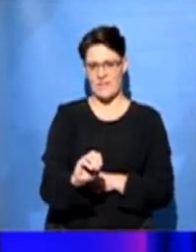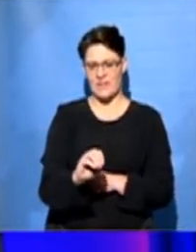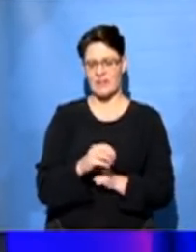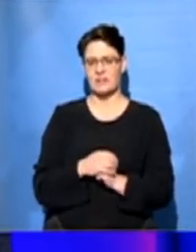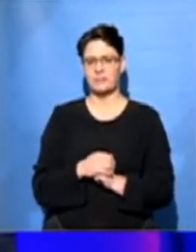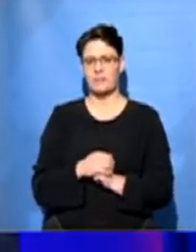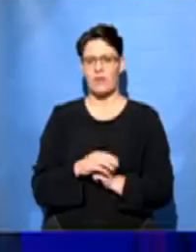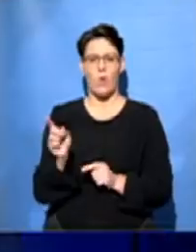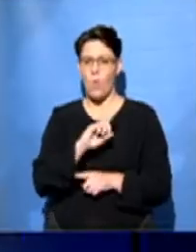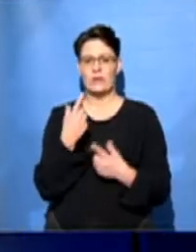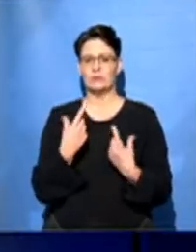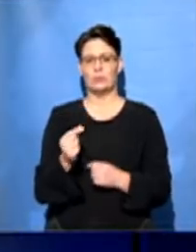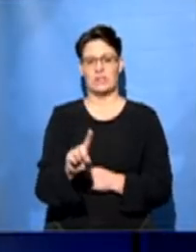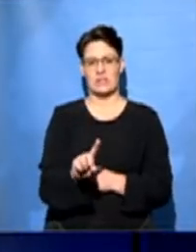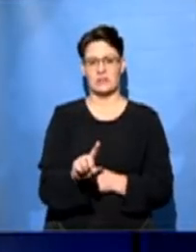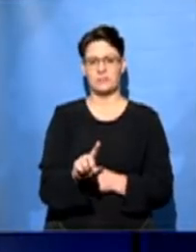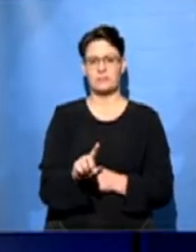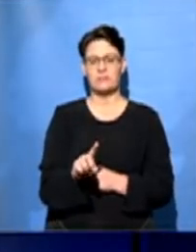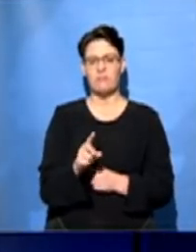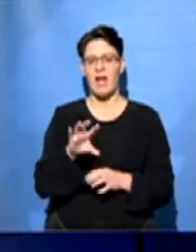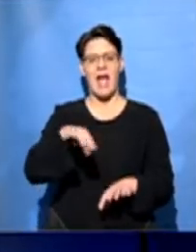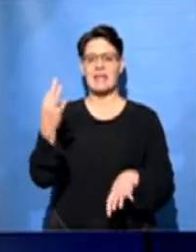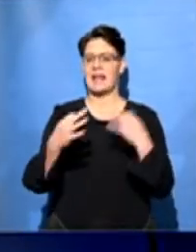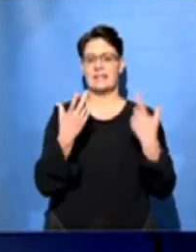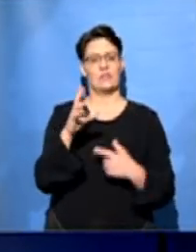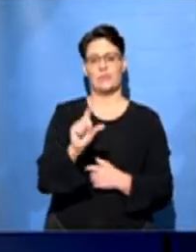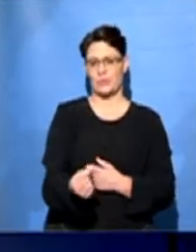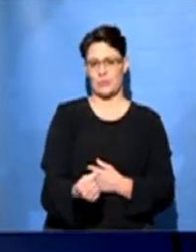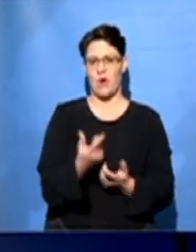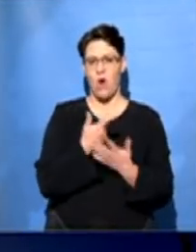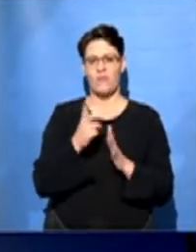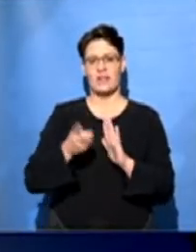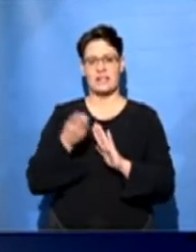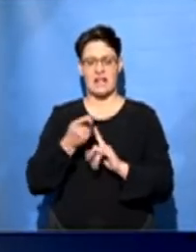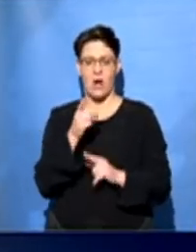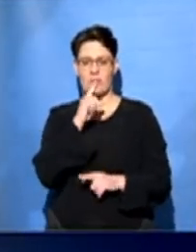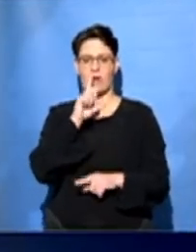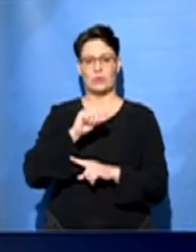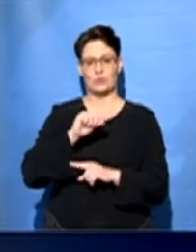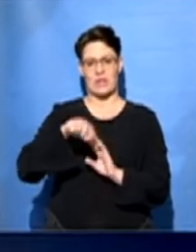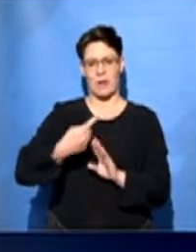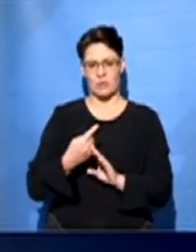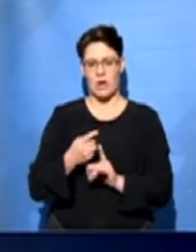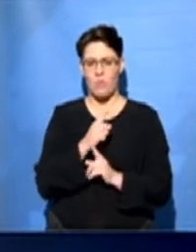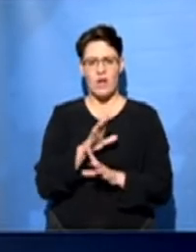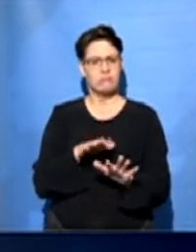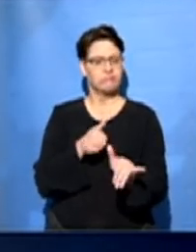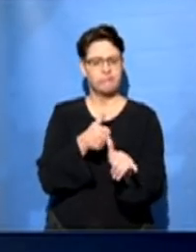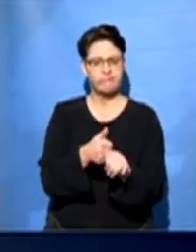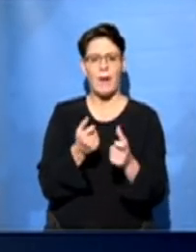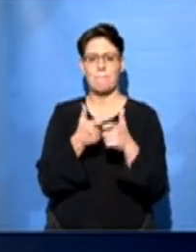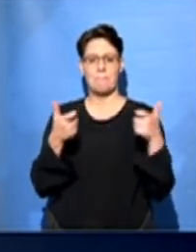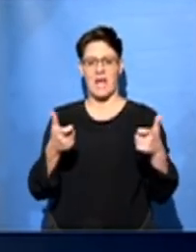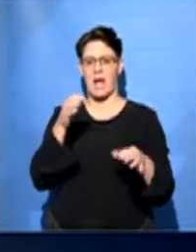And what it's actually doing is just doing some analysis of some of this data that people are tweeting about, and we can keep track of the